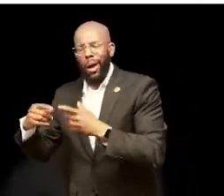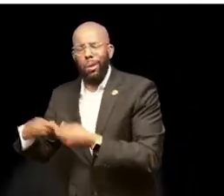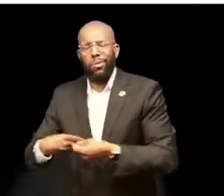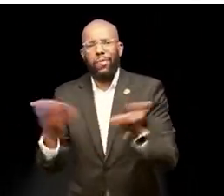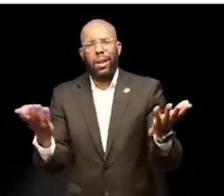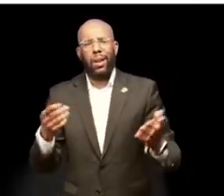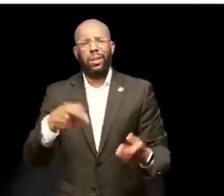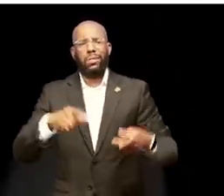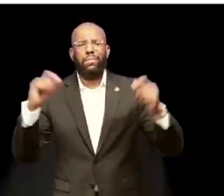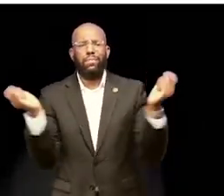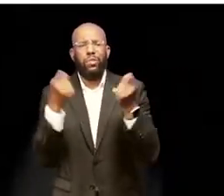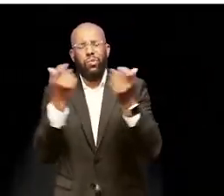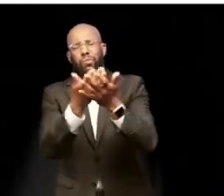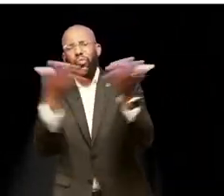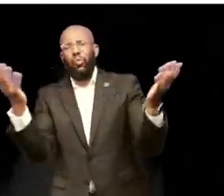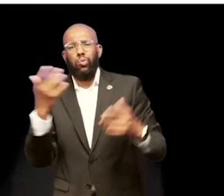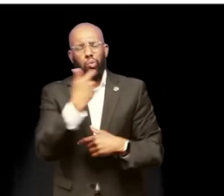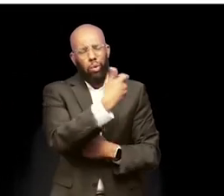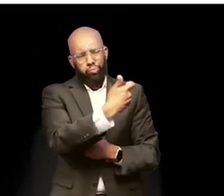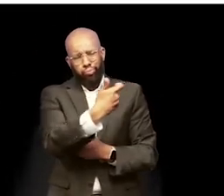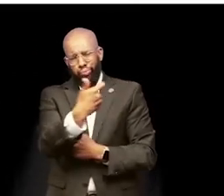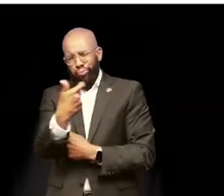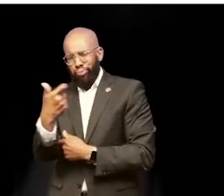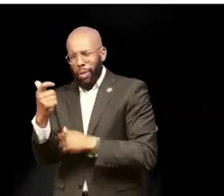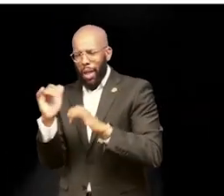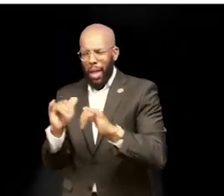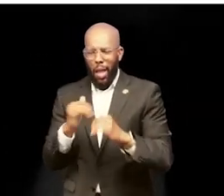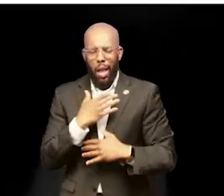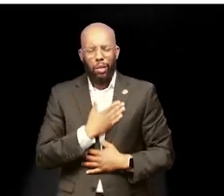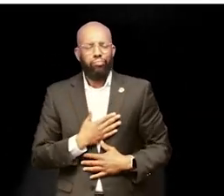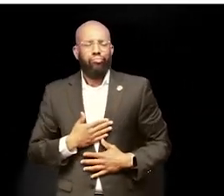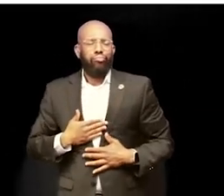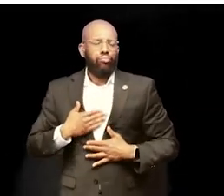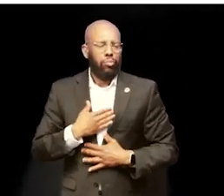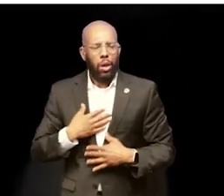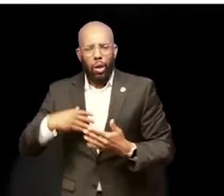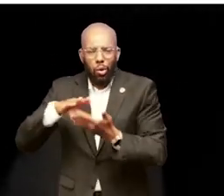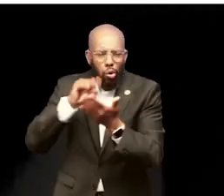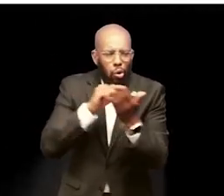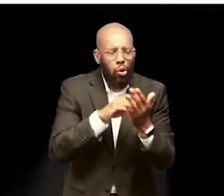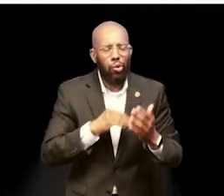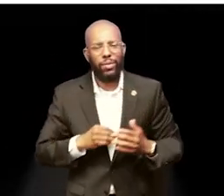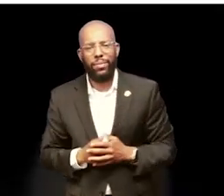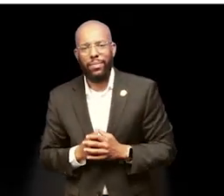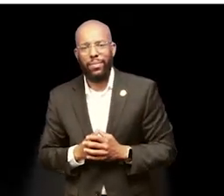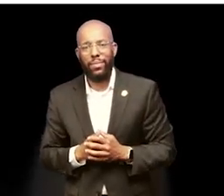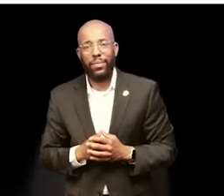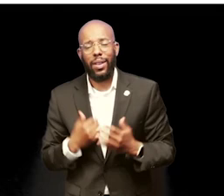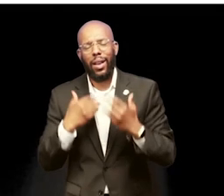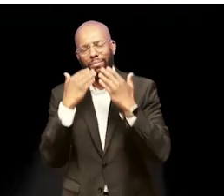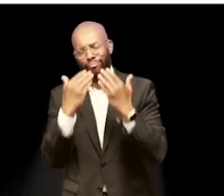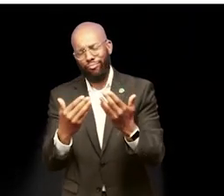Smithsonian is able to live its values by amplifying voices in the global chorus of those working towards an